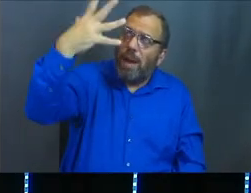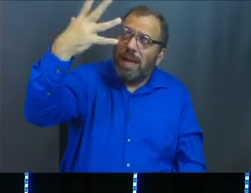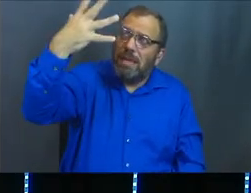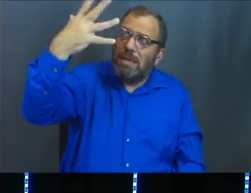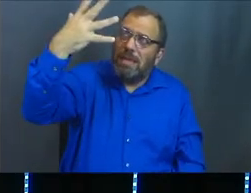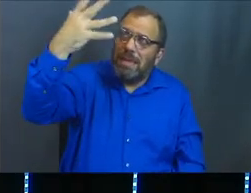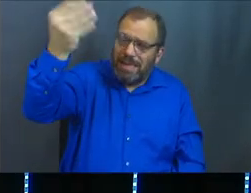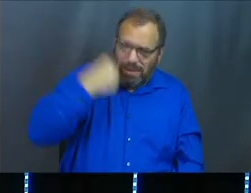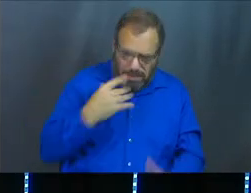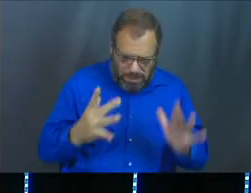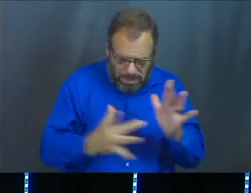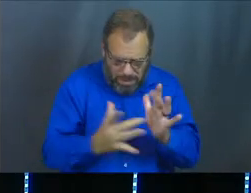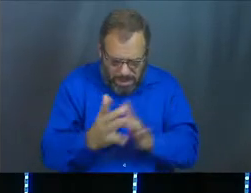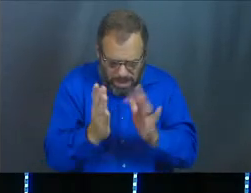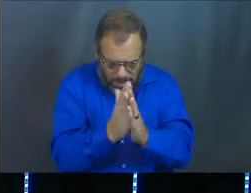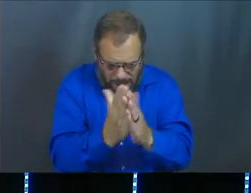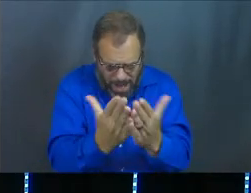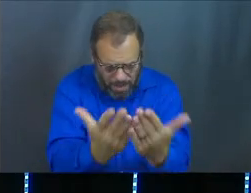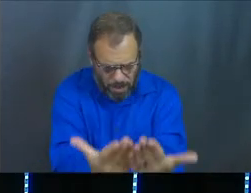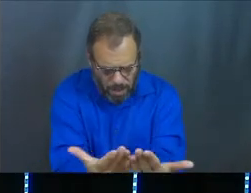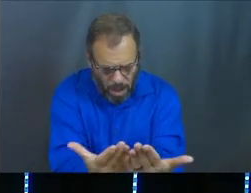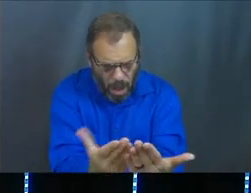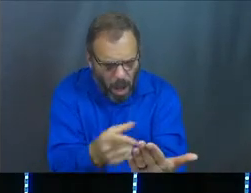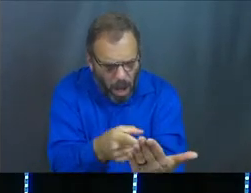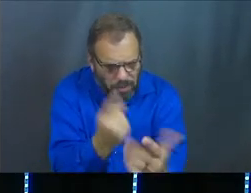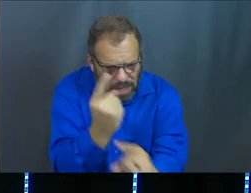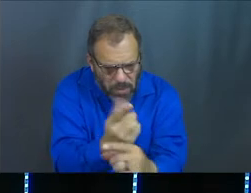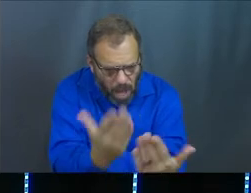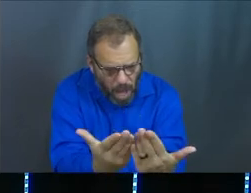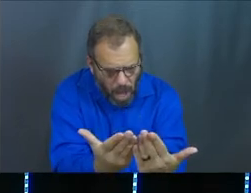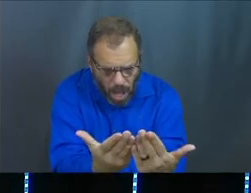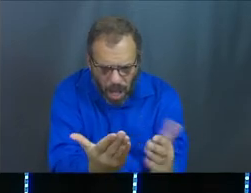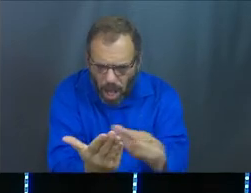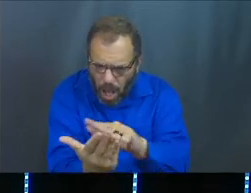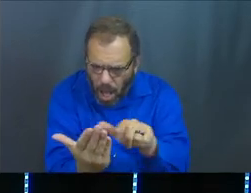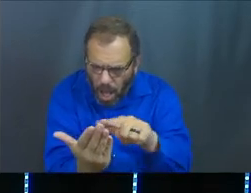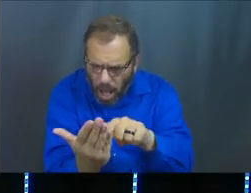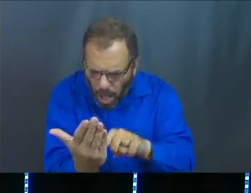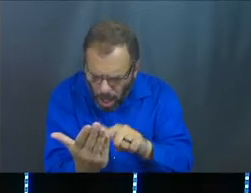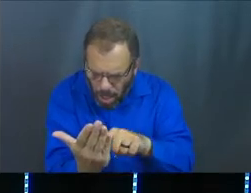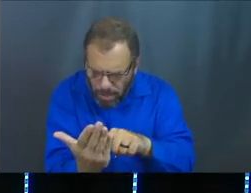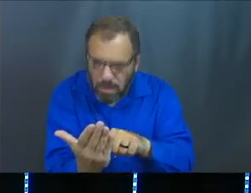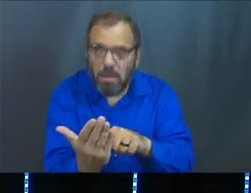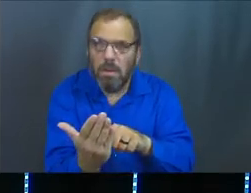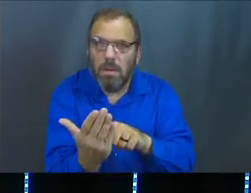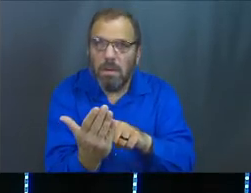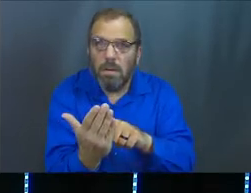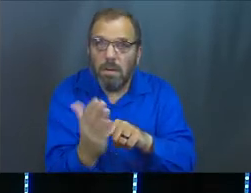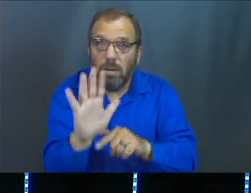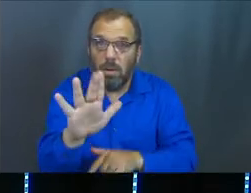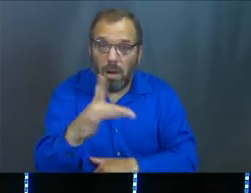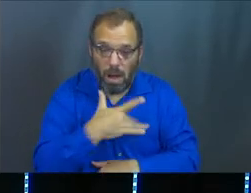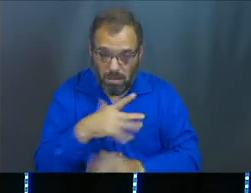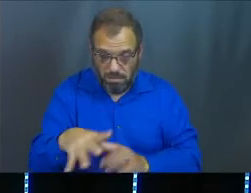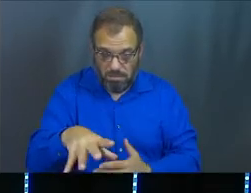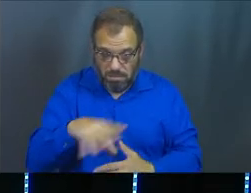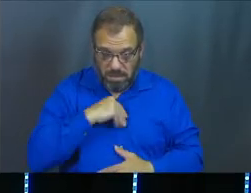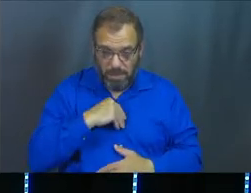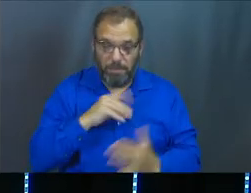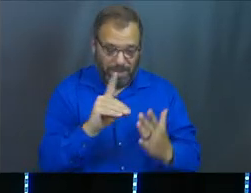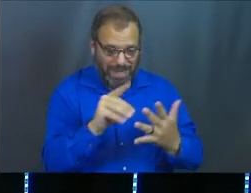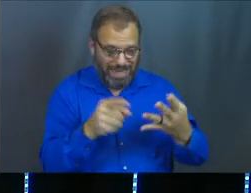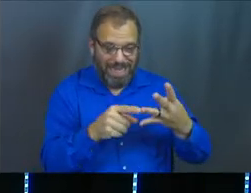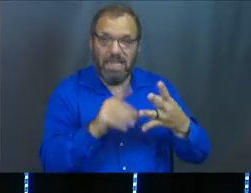given us the Bible and told us what is right. Do you let that into your heart? The